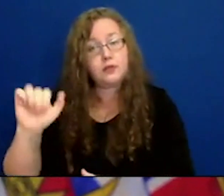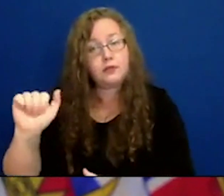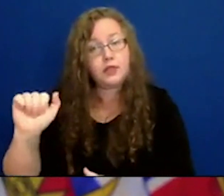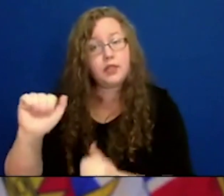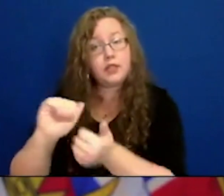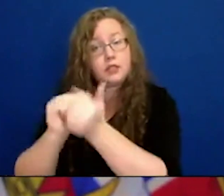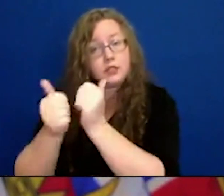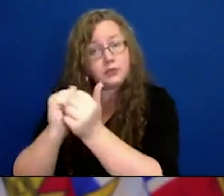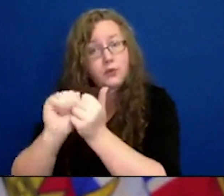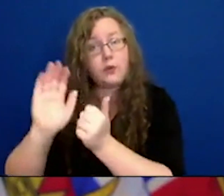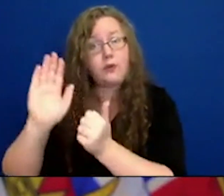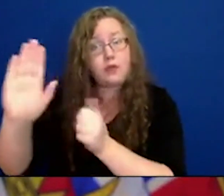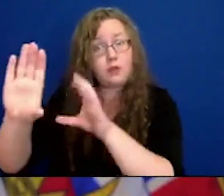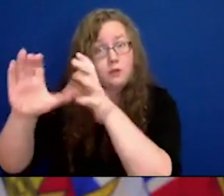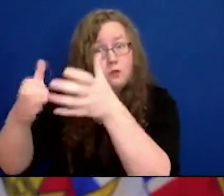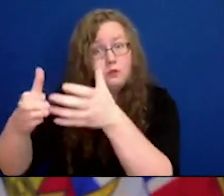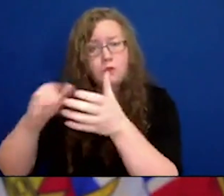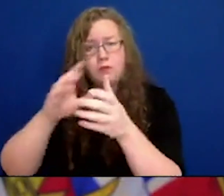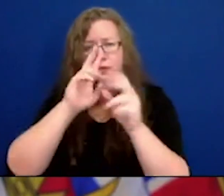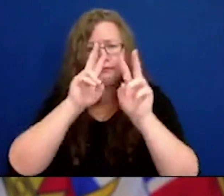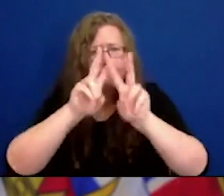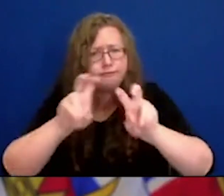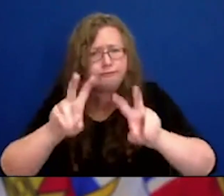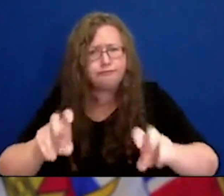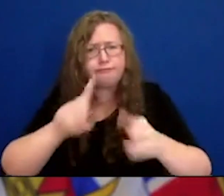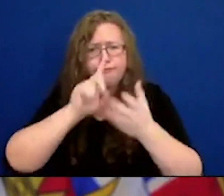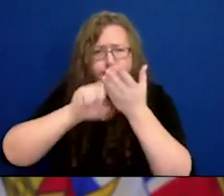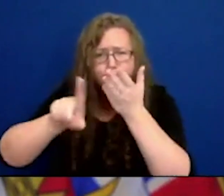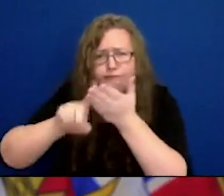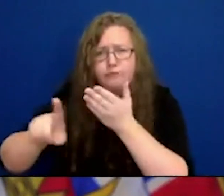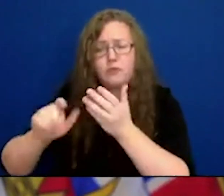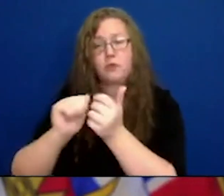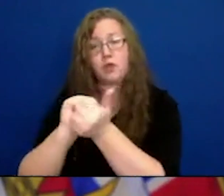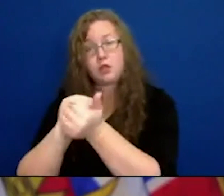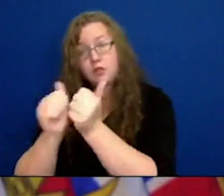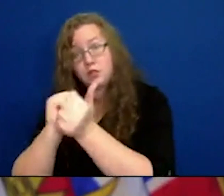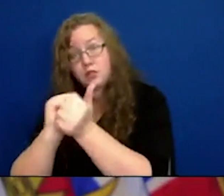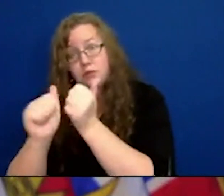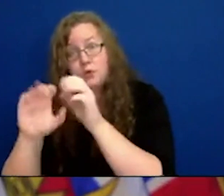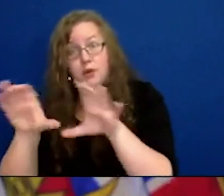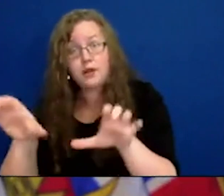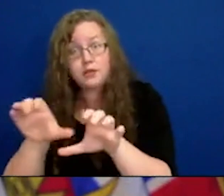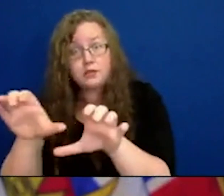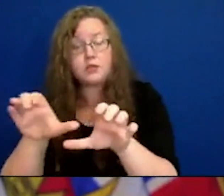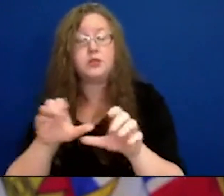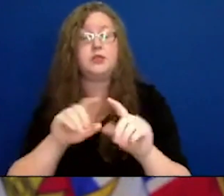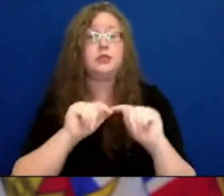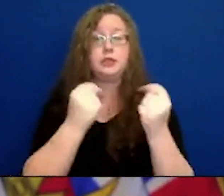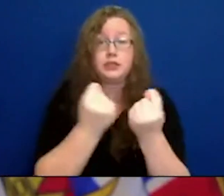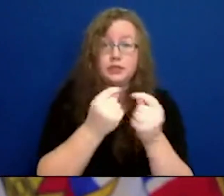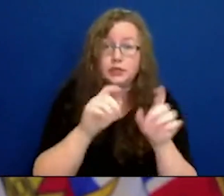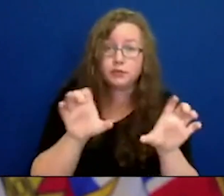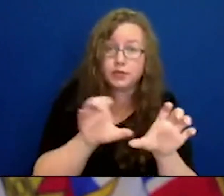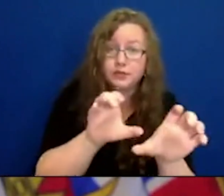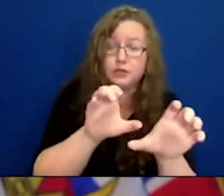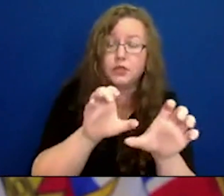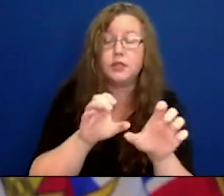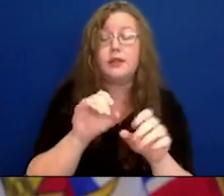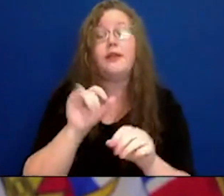different team activities and sports activities. And the one-on-one sports activities,